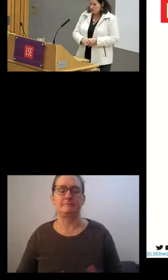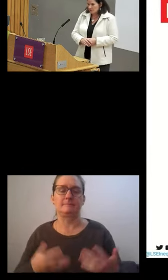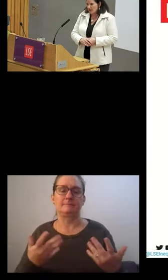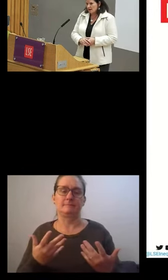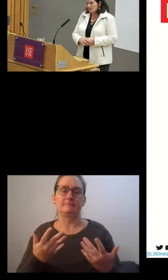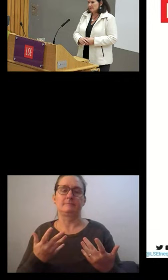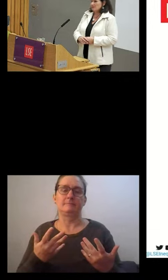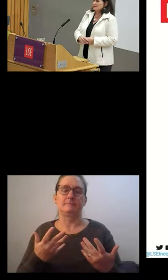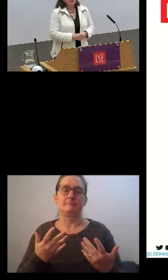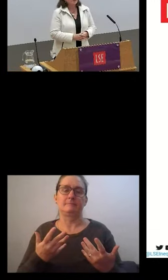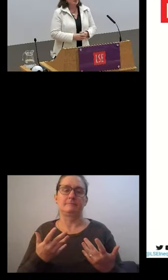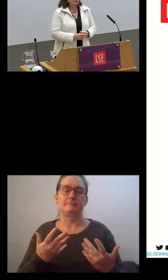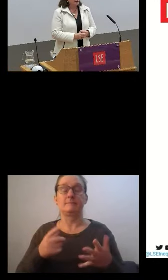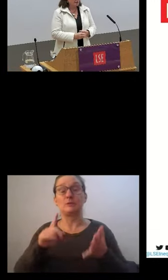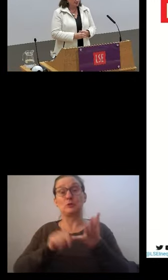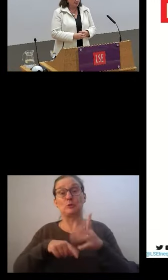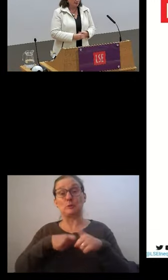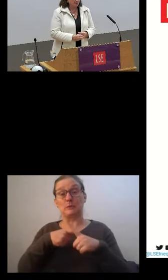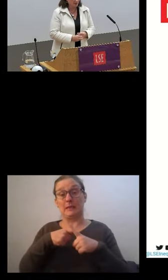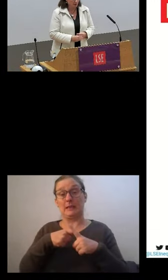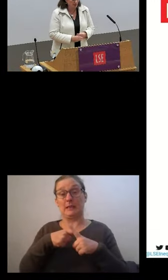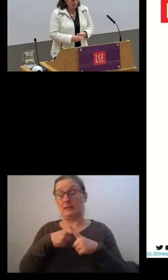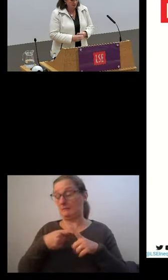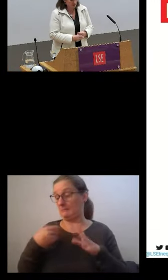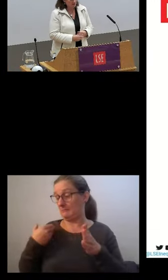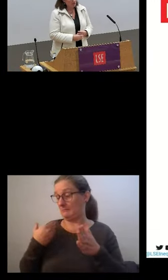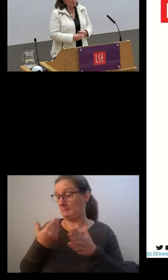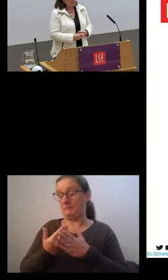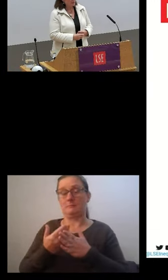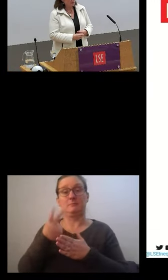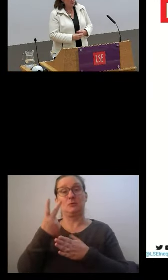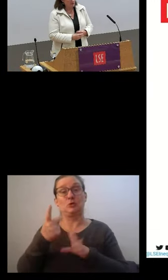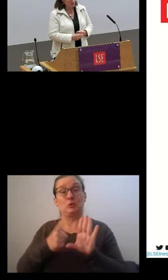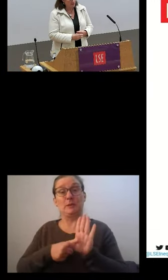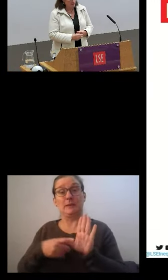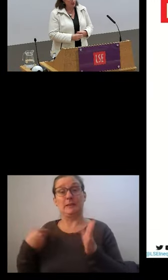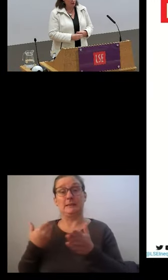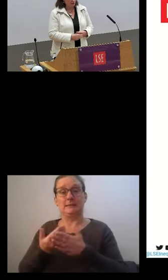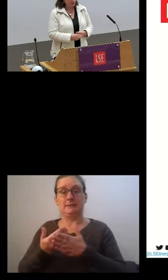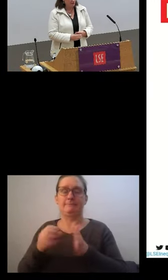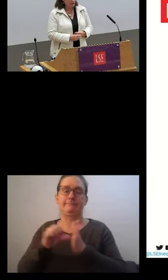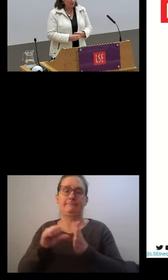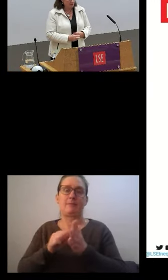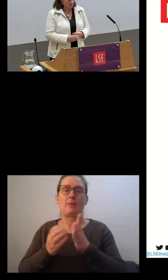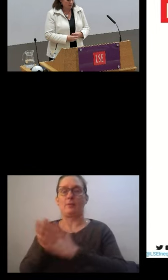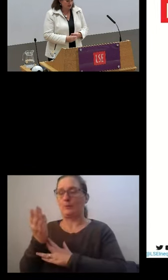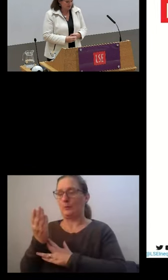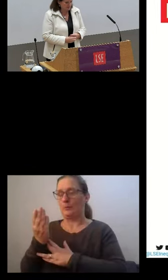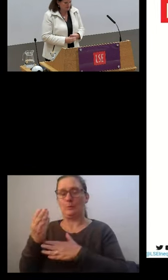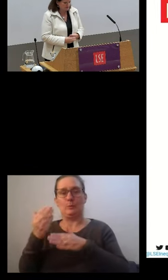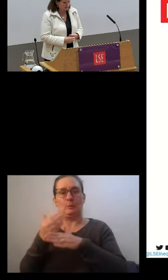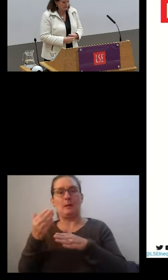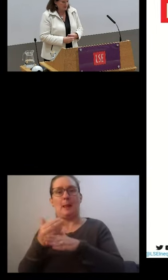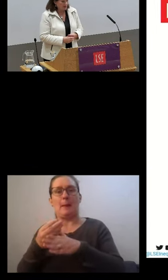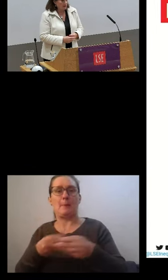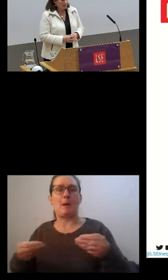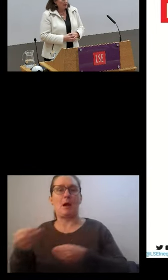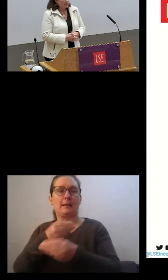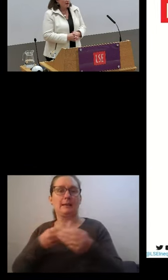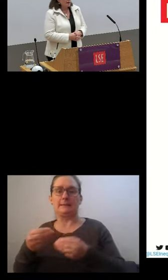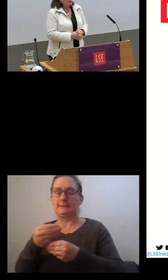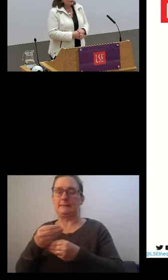Now in the UK, these last couple of years have been quite difficult in terms of the labour market in the post-COVID environment, quite conflictive.